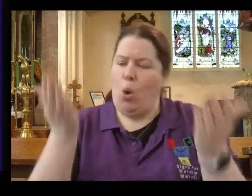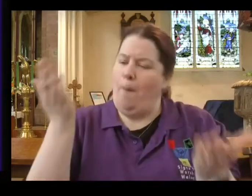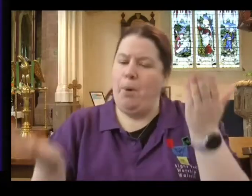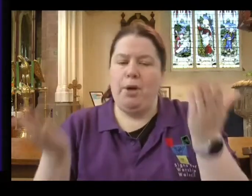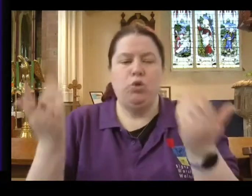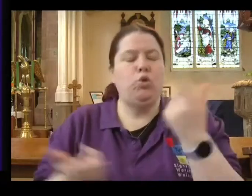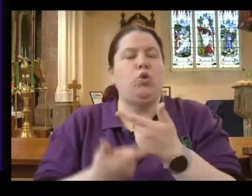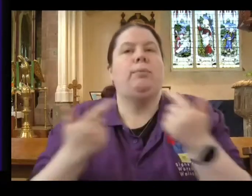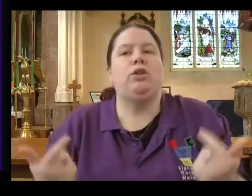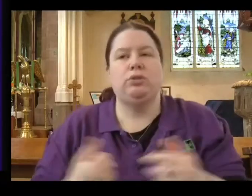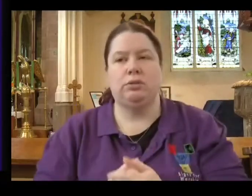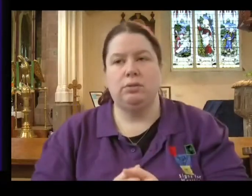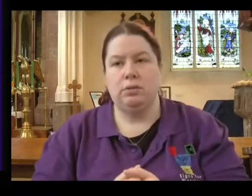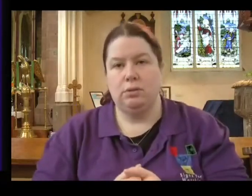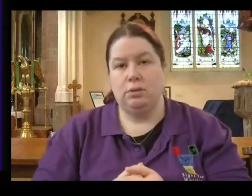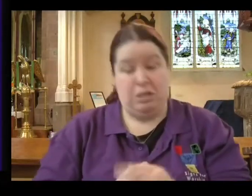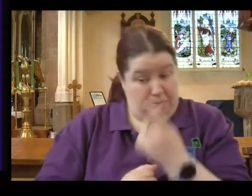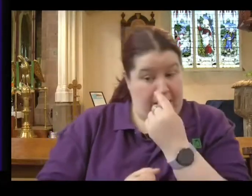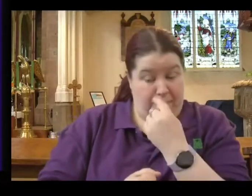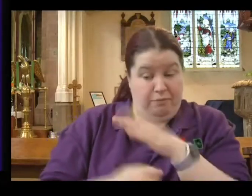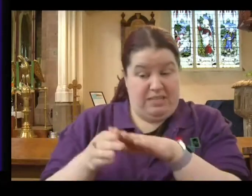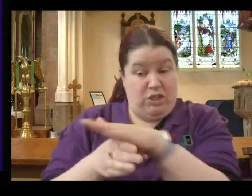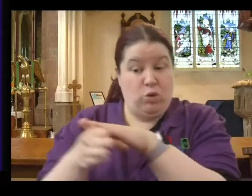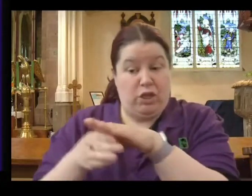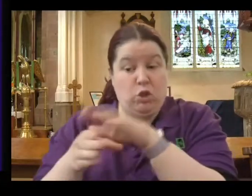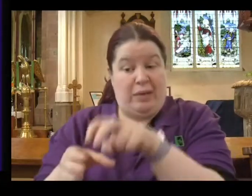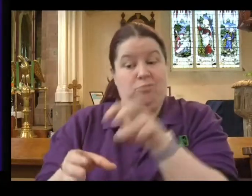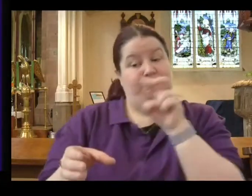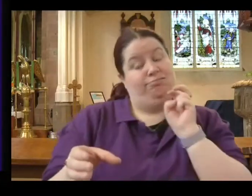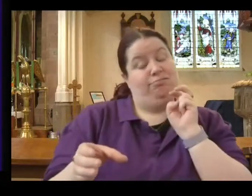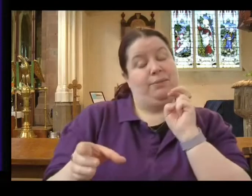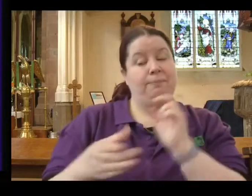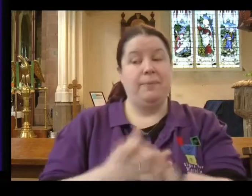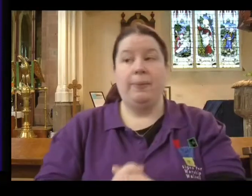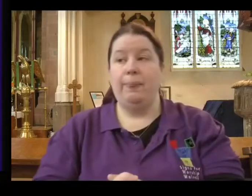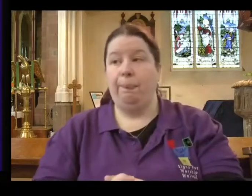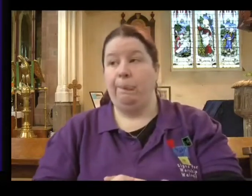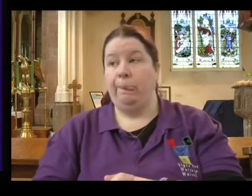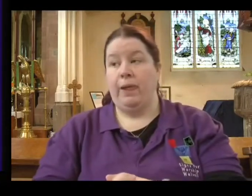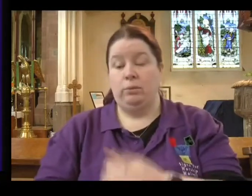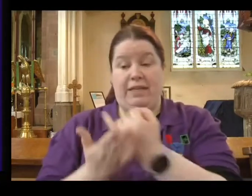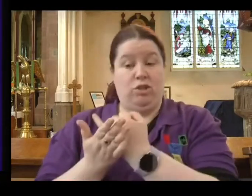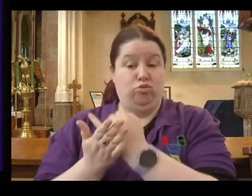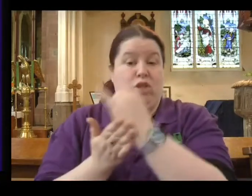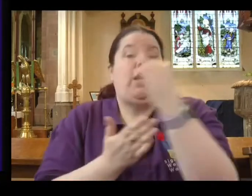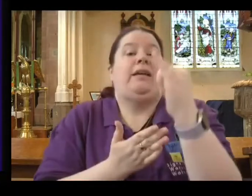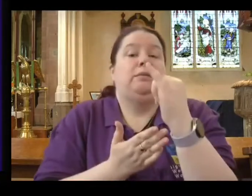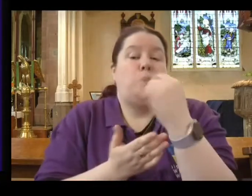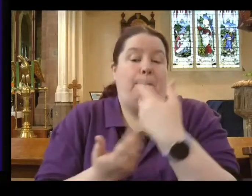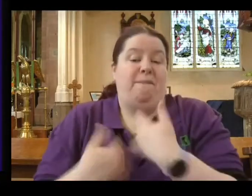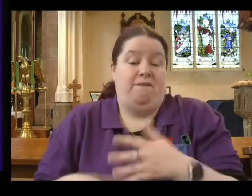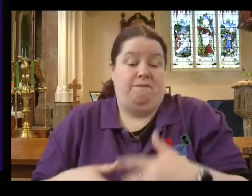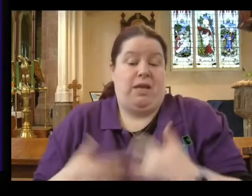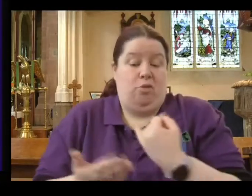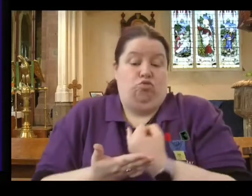And that will mean that we need to remove ourselves from situations sometimes. Sometimes it may lead to being rejected by parts of society.